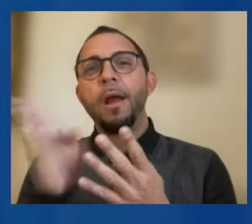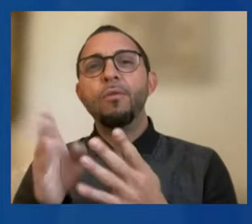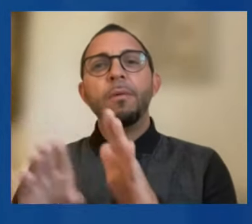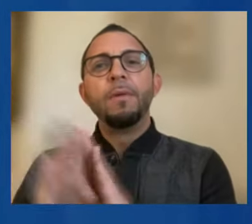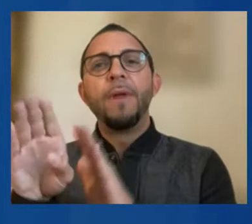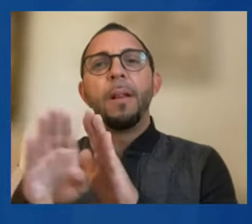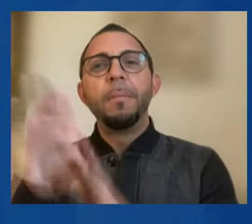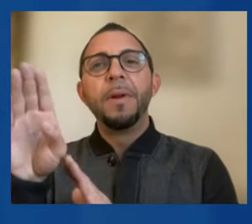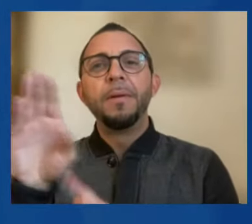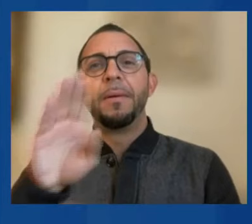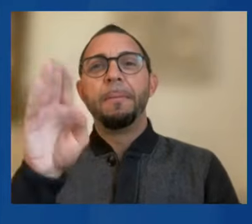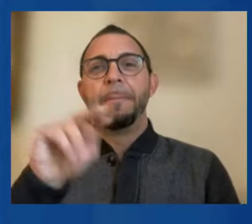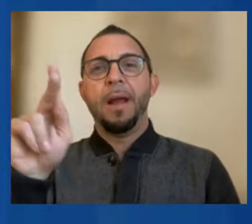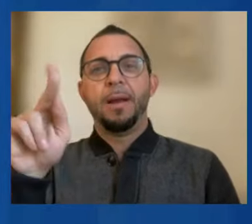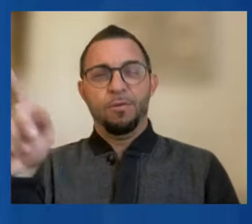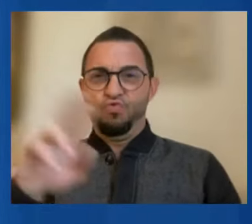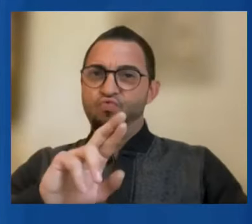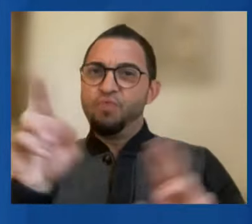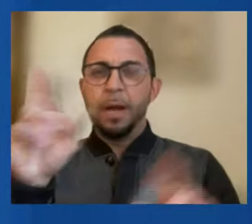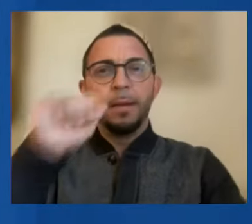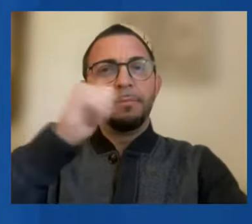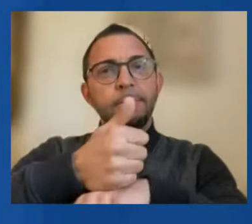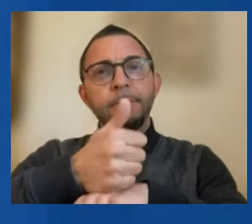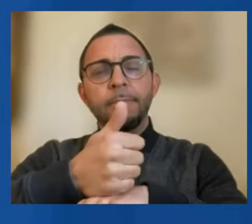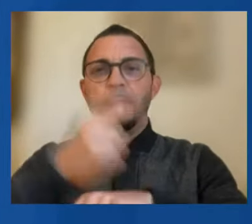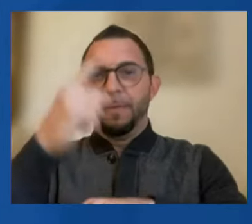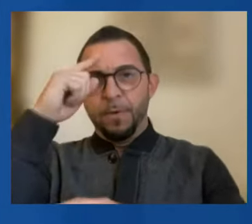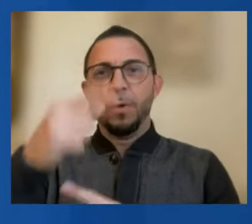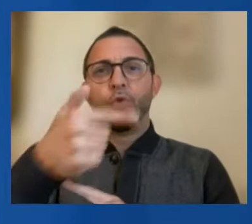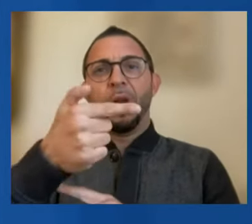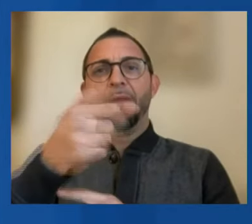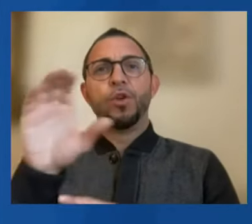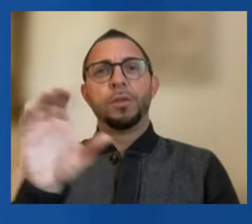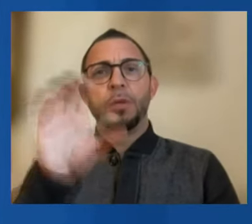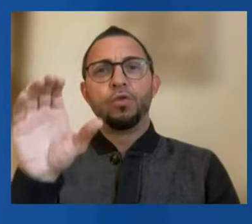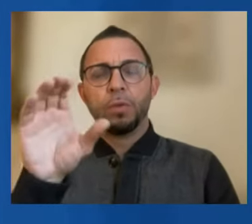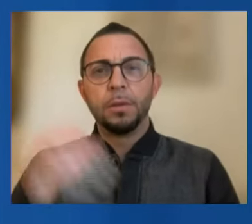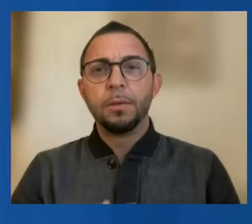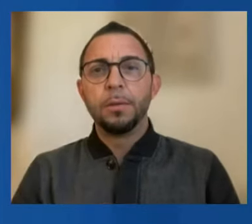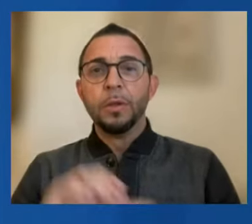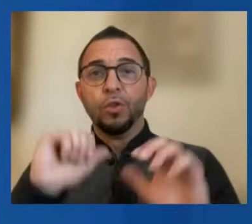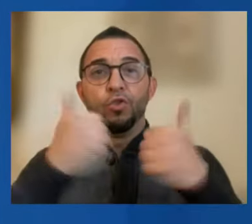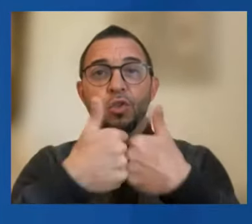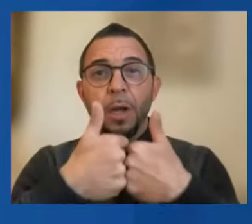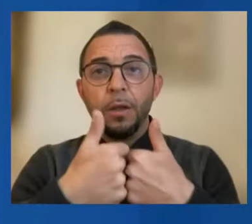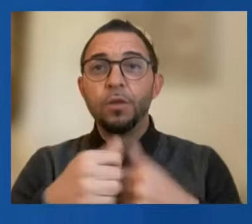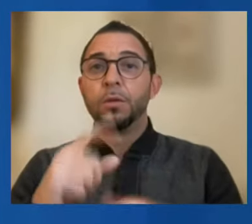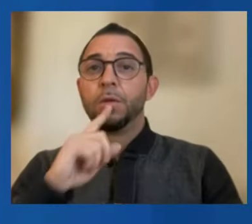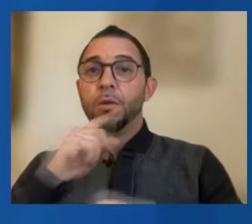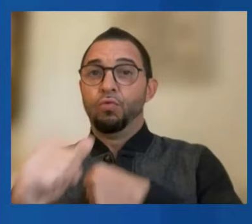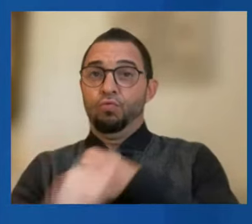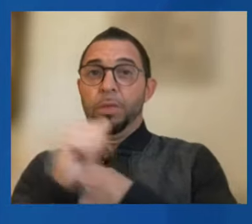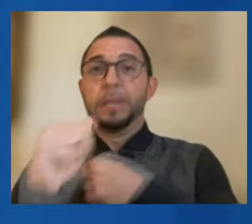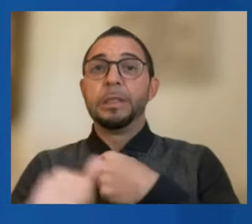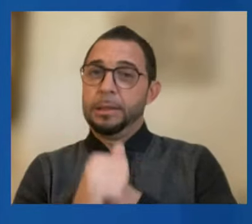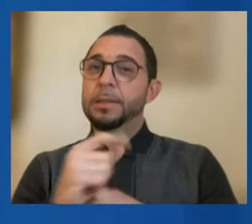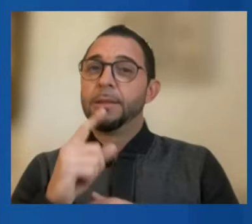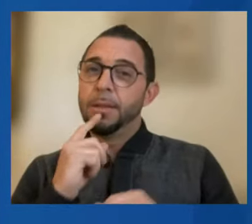fit for the 21st century where challenges and risks are increasingly global.